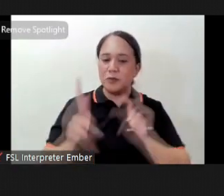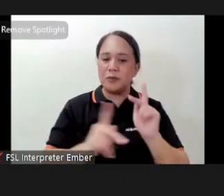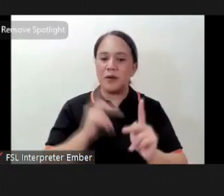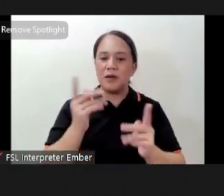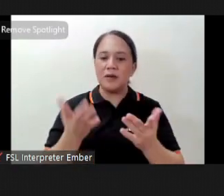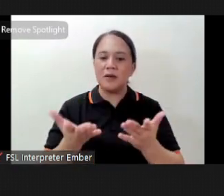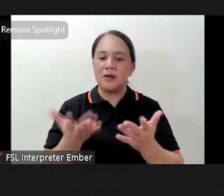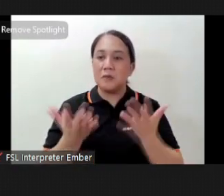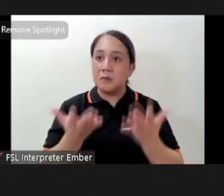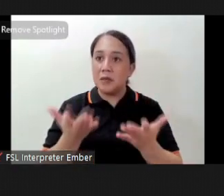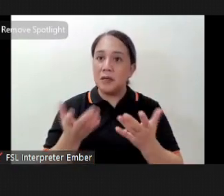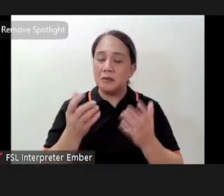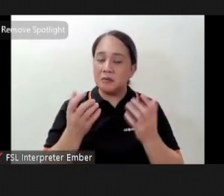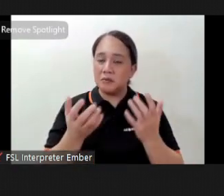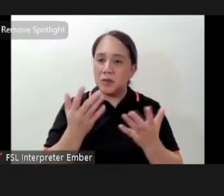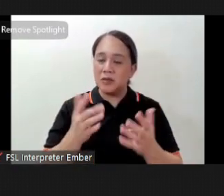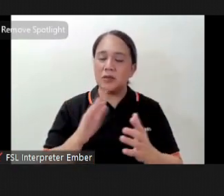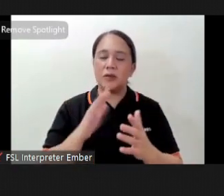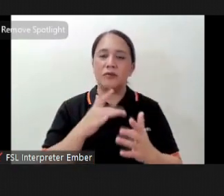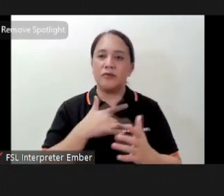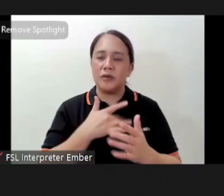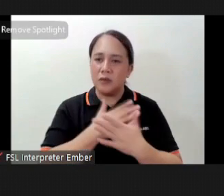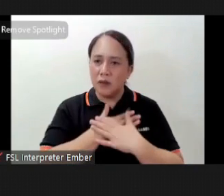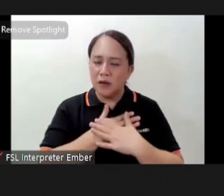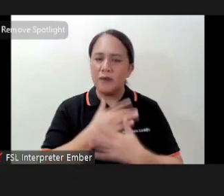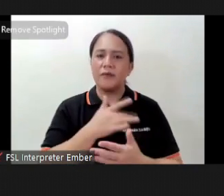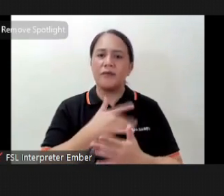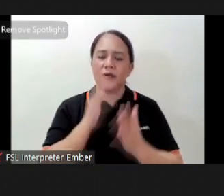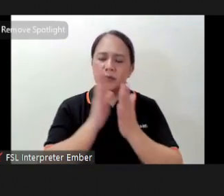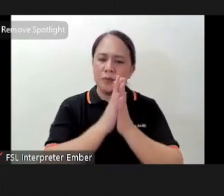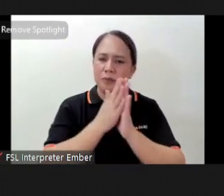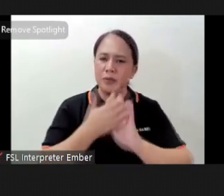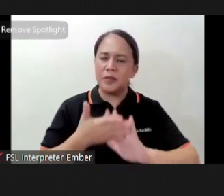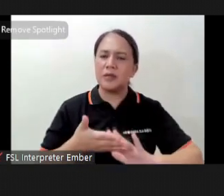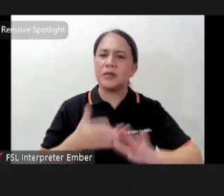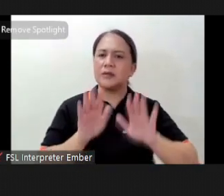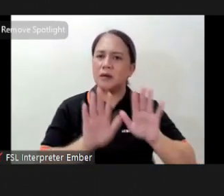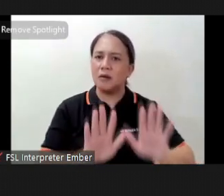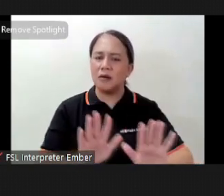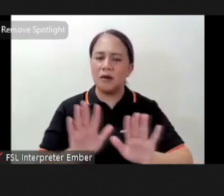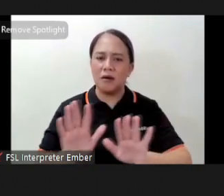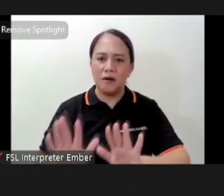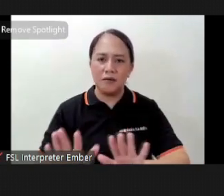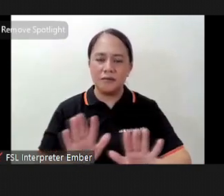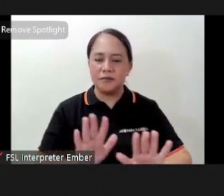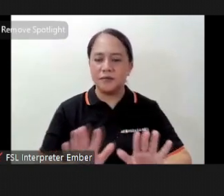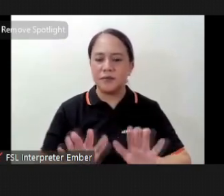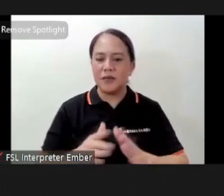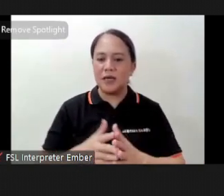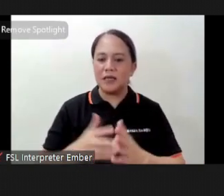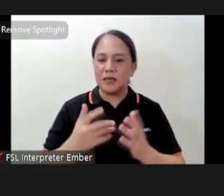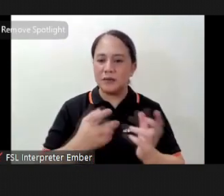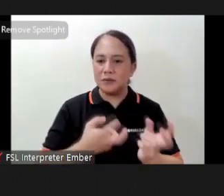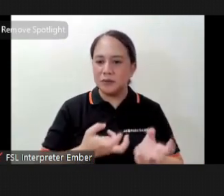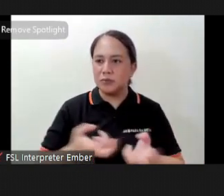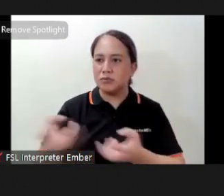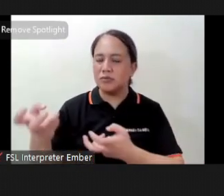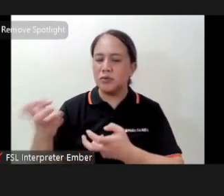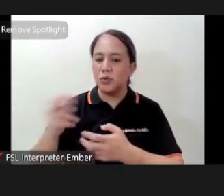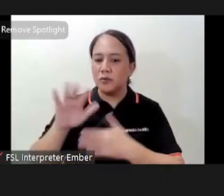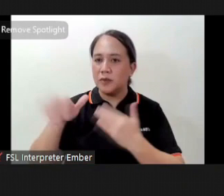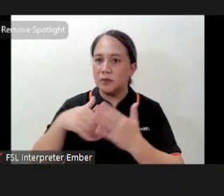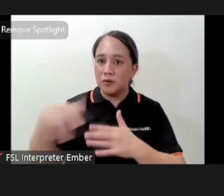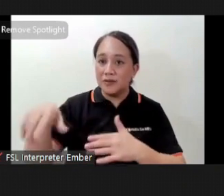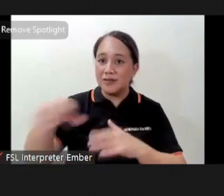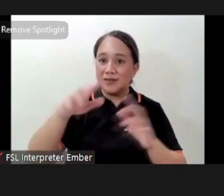loved may they feel peace may they feel calm and then you send it to everyone in the room